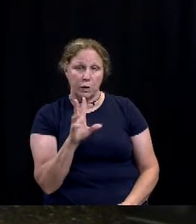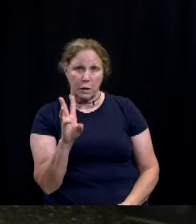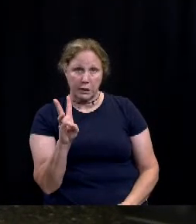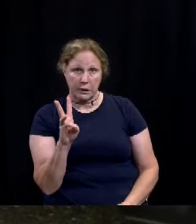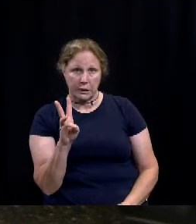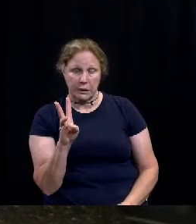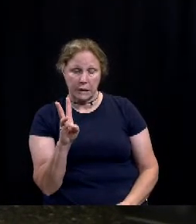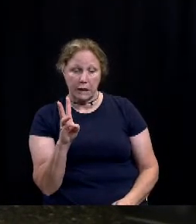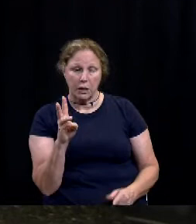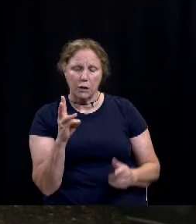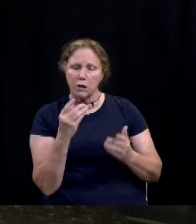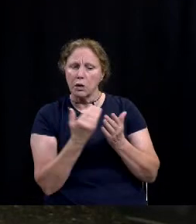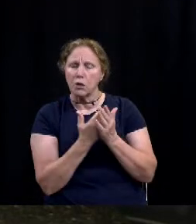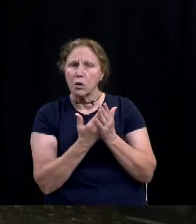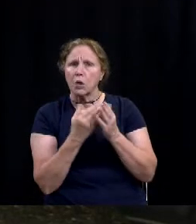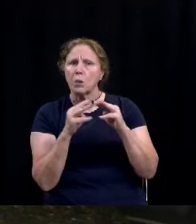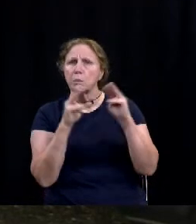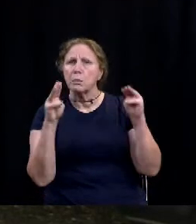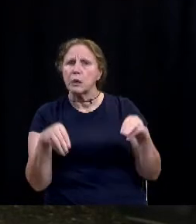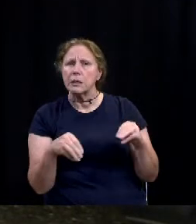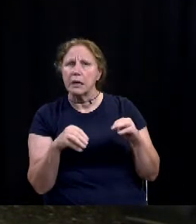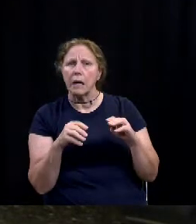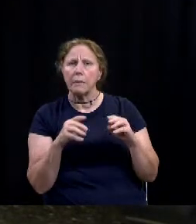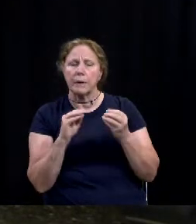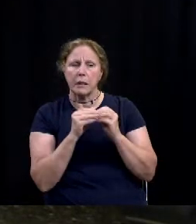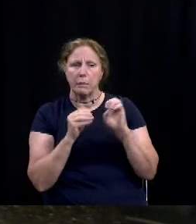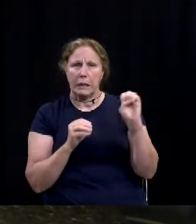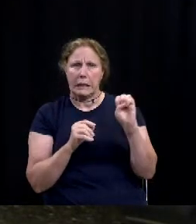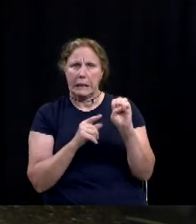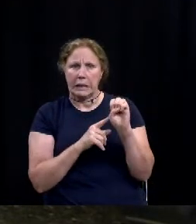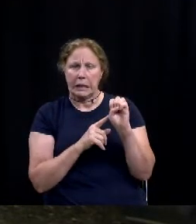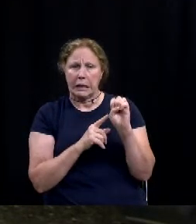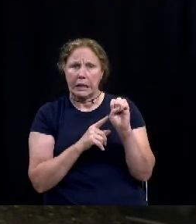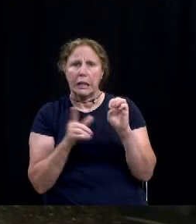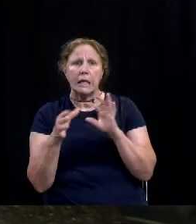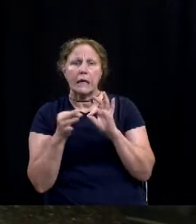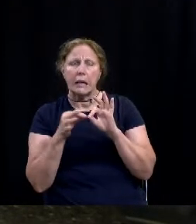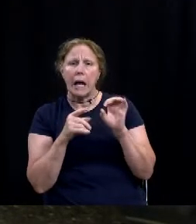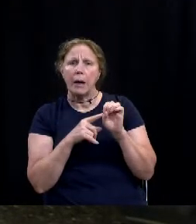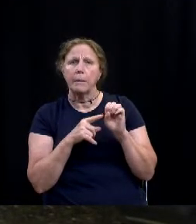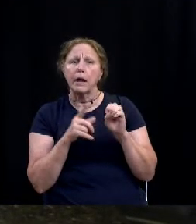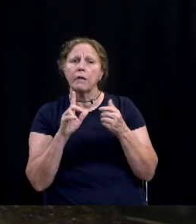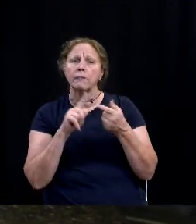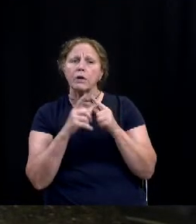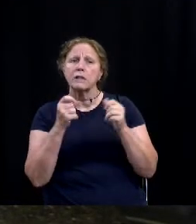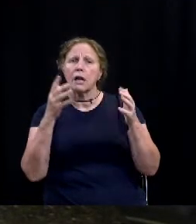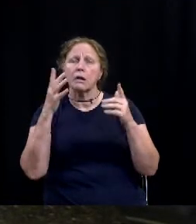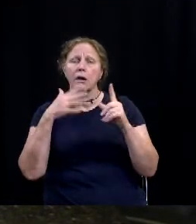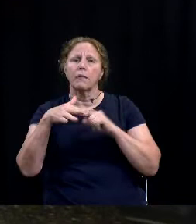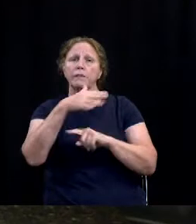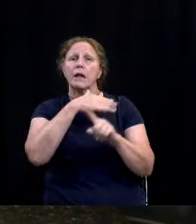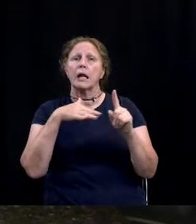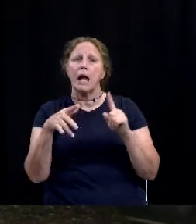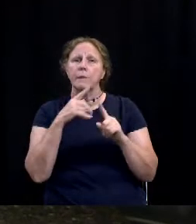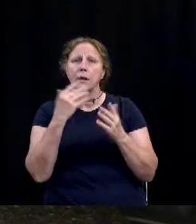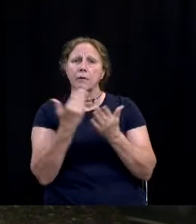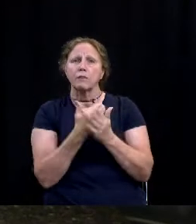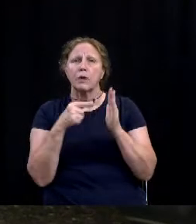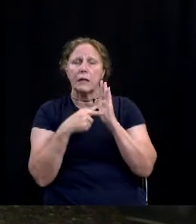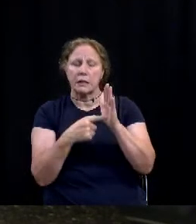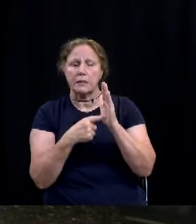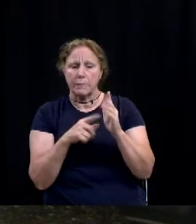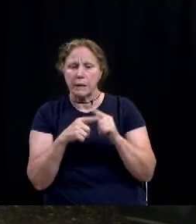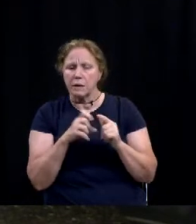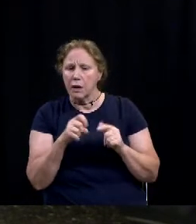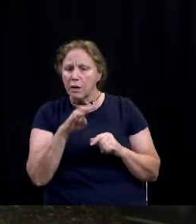new exhibits of local museums, item E. His comment is, The Wake of Friends of the Climate announces a new free exhibit entitled the